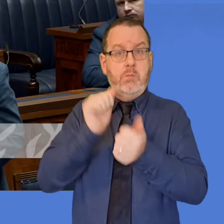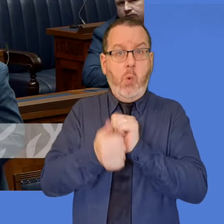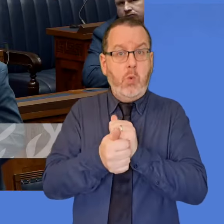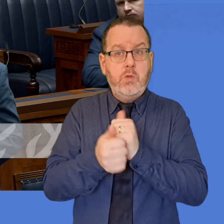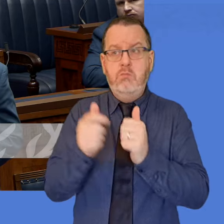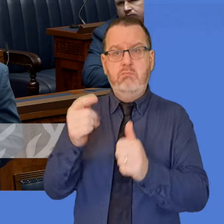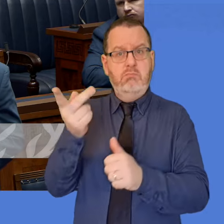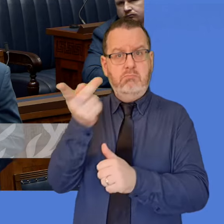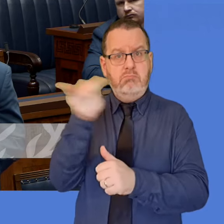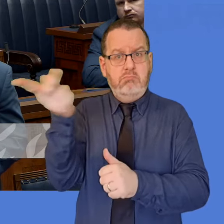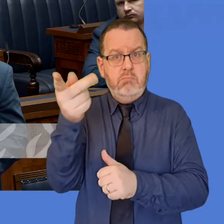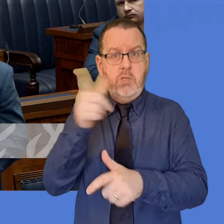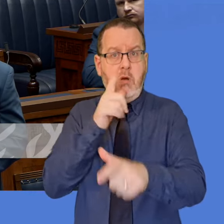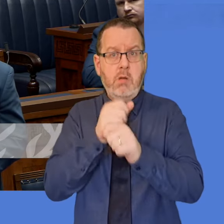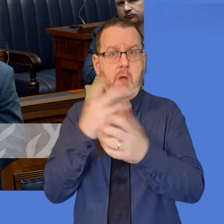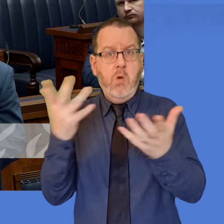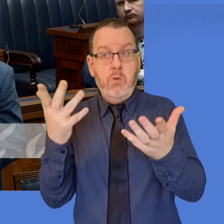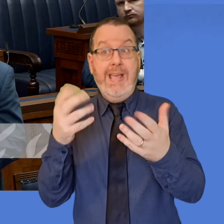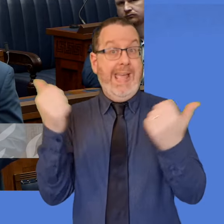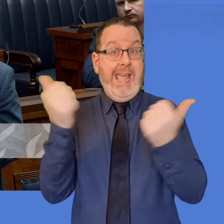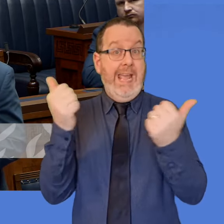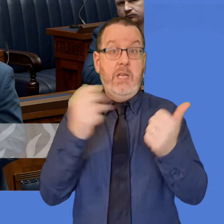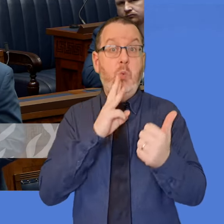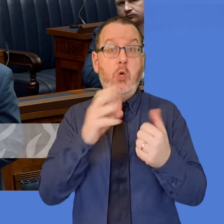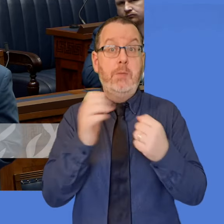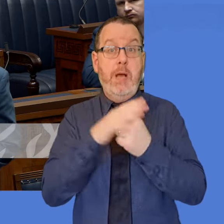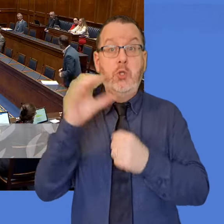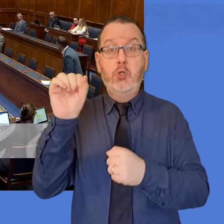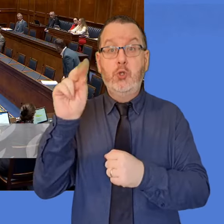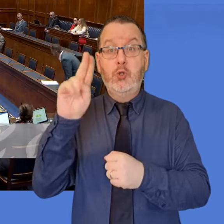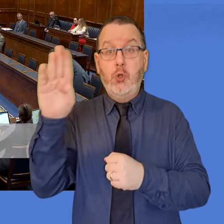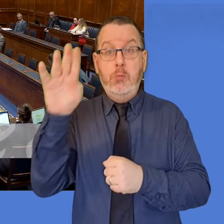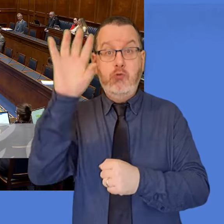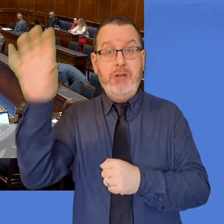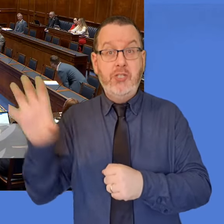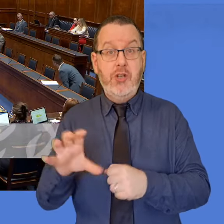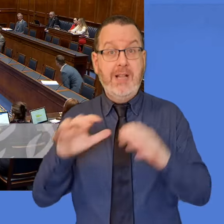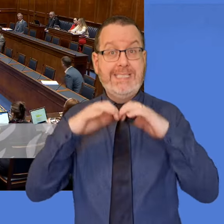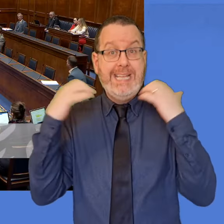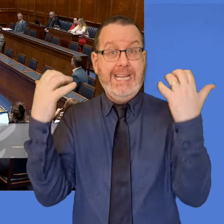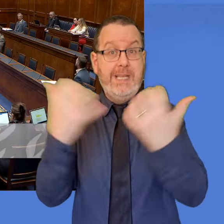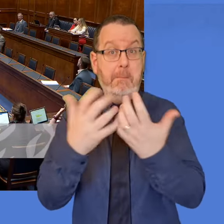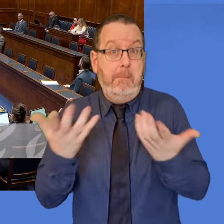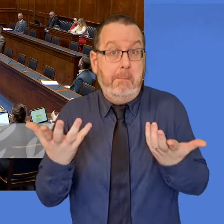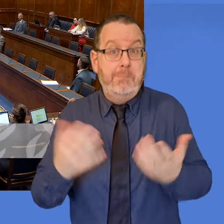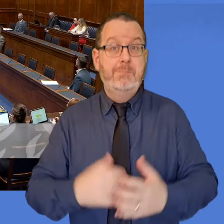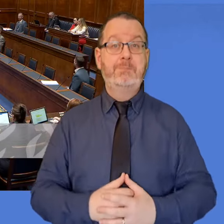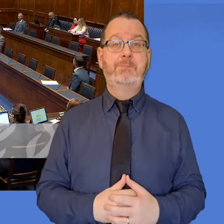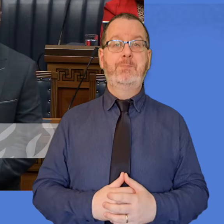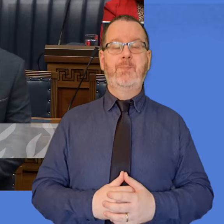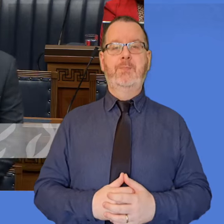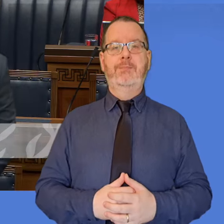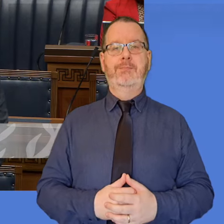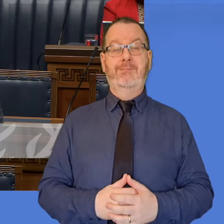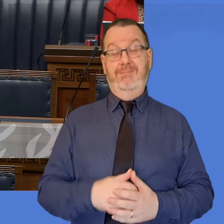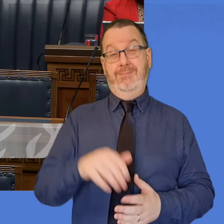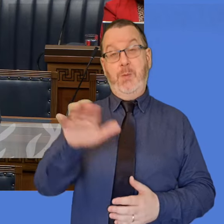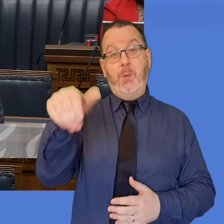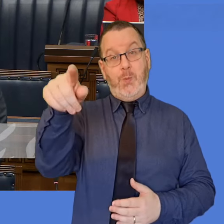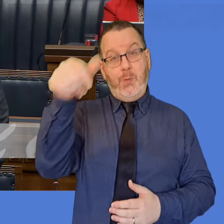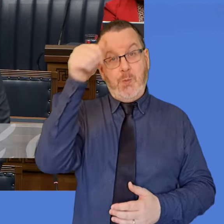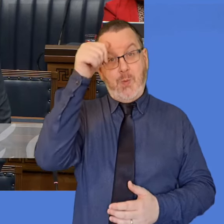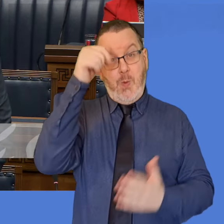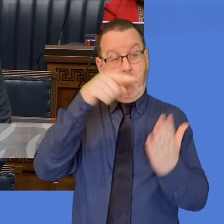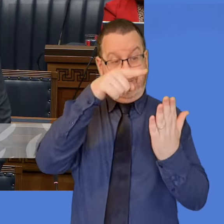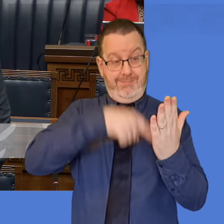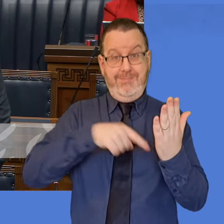any discussions in regard to the delivery of the sub-regional sports data project? Mr. Minister. The member will be aware that the command paper